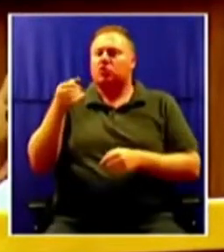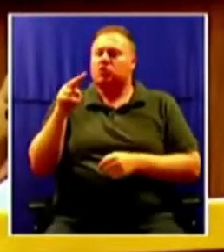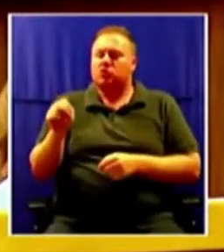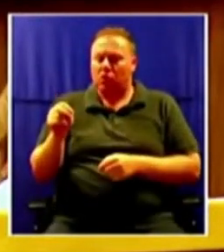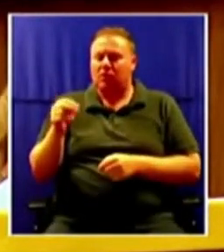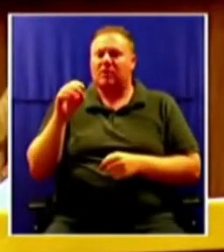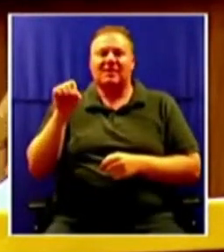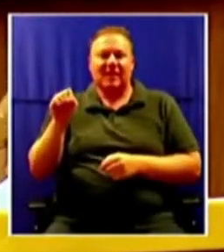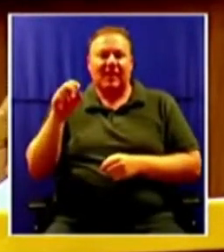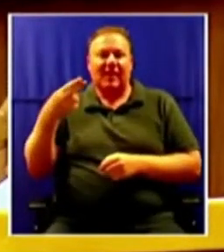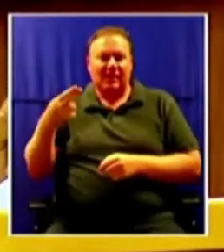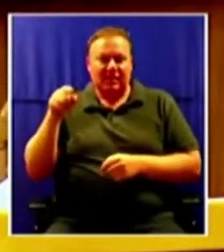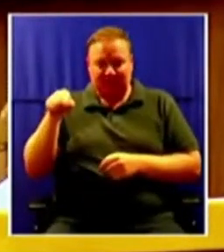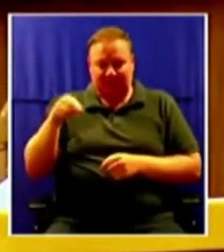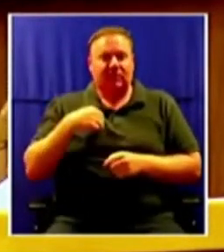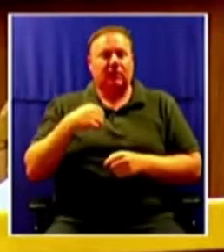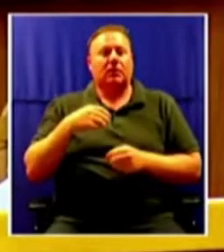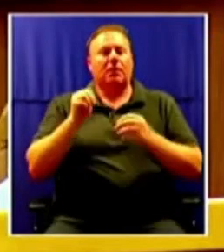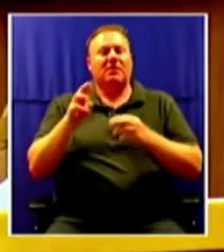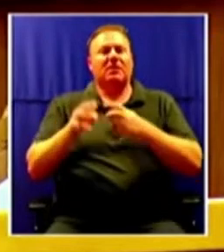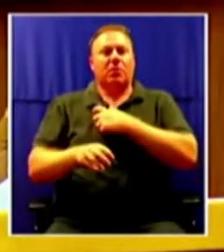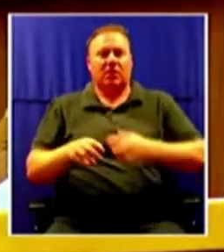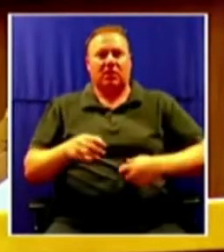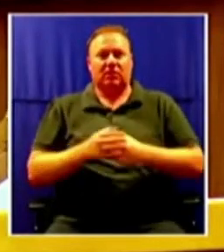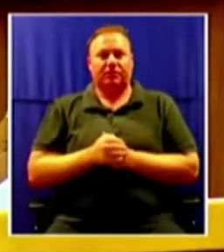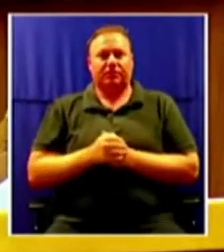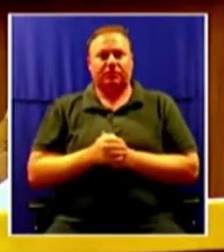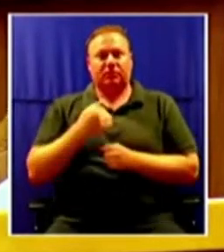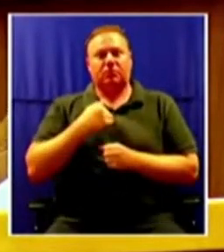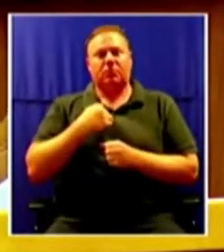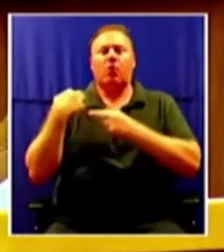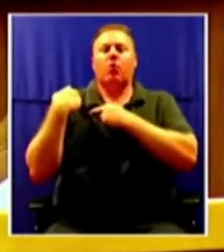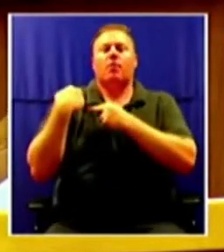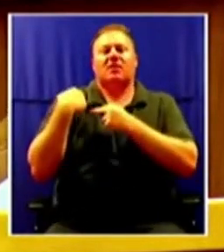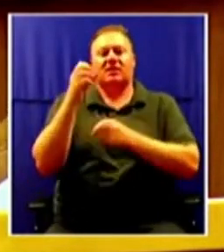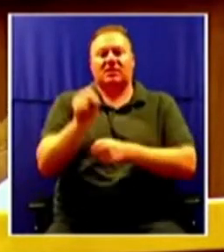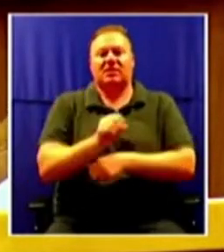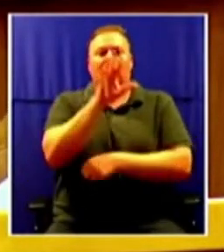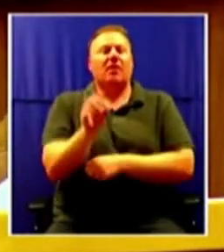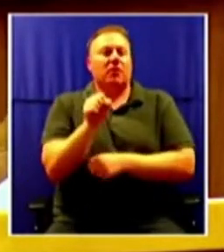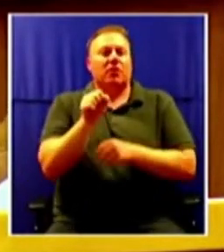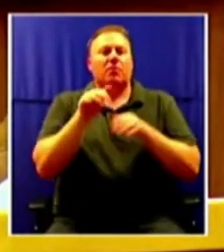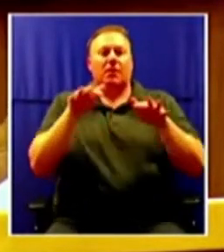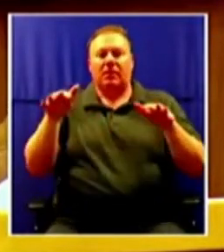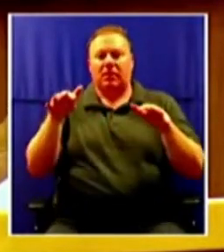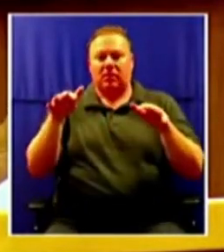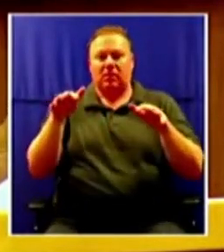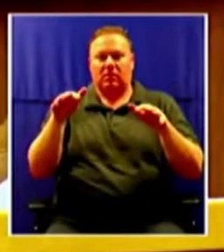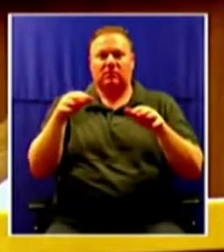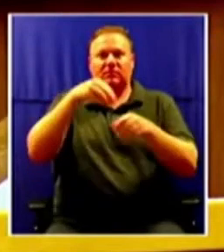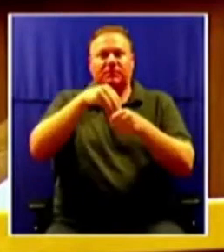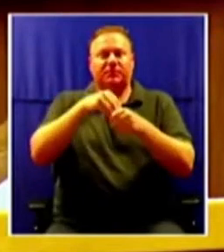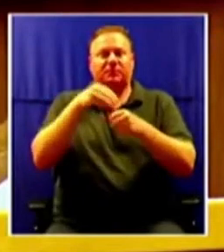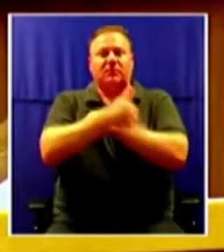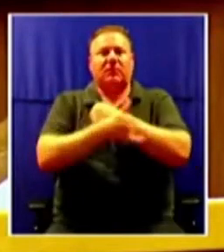today I stand in this office house representing South African citizens from all corners of our country. Mr. President,